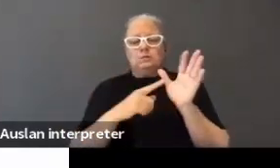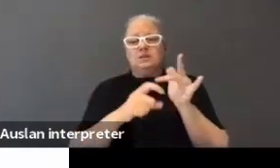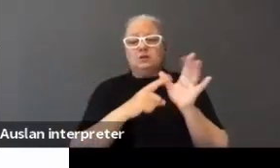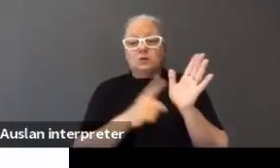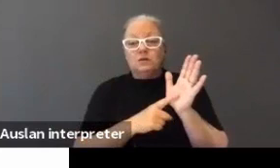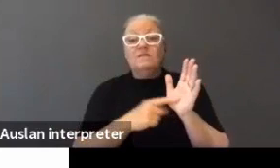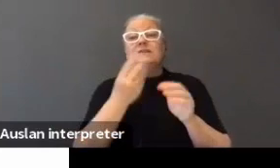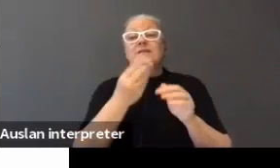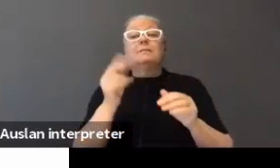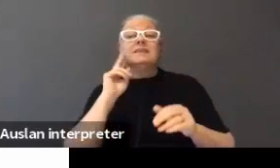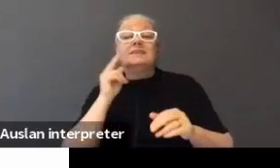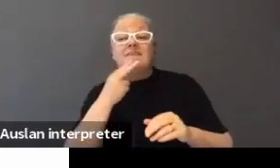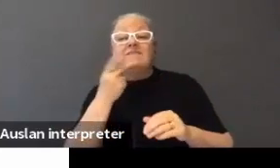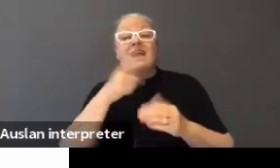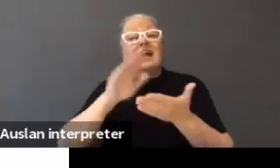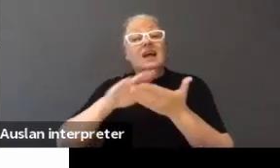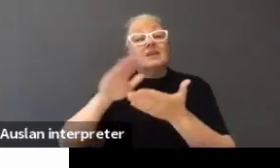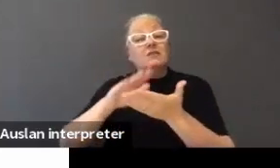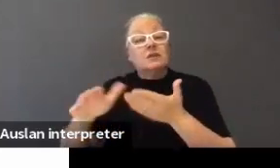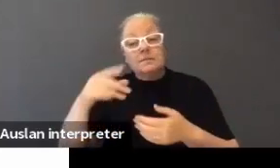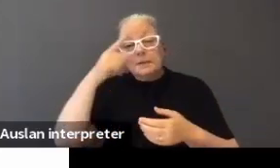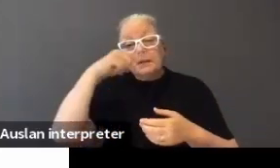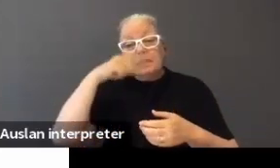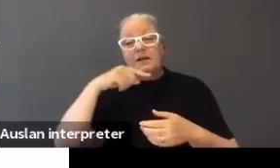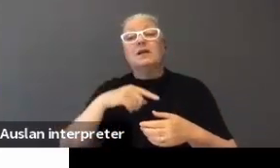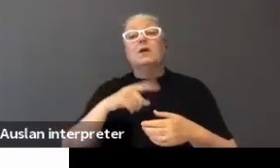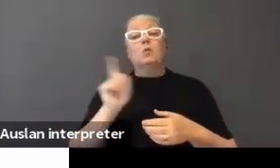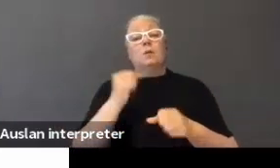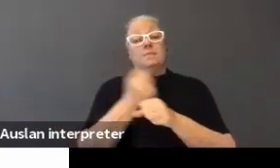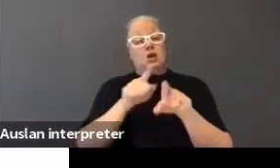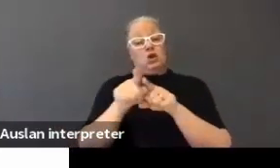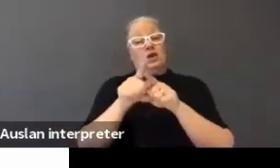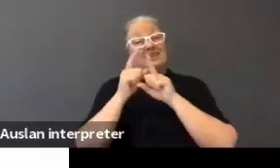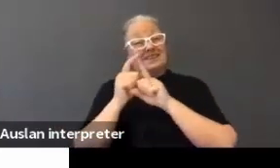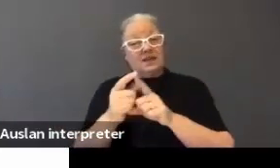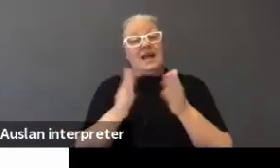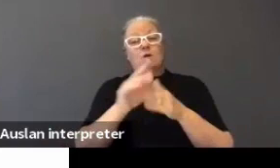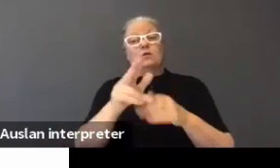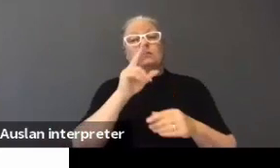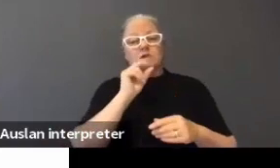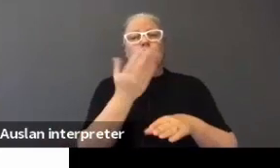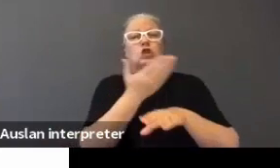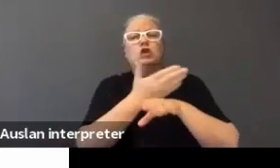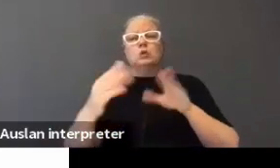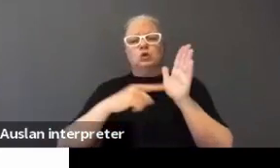hard of hearing people that makes all learning really, really difficult, is how to pronounce new terminology.